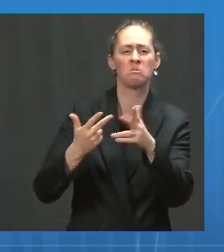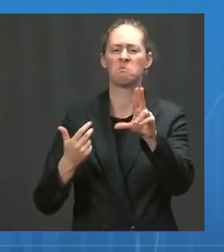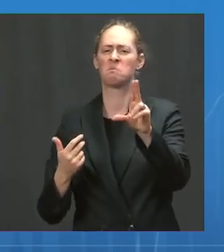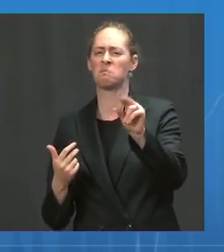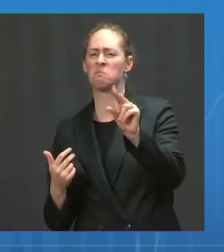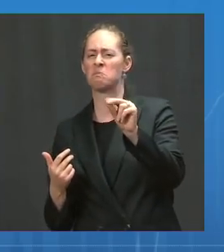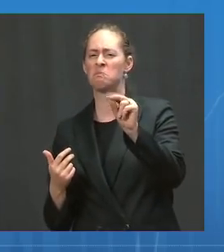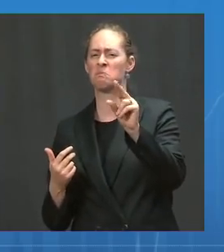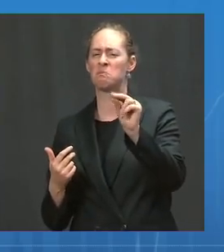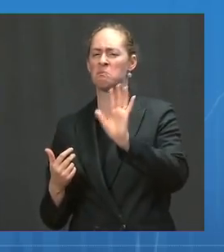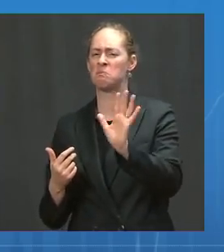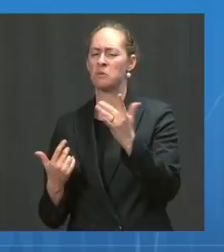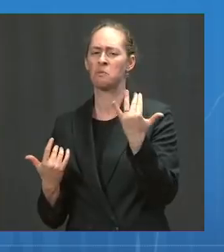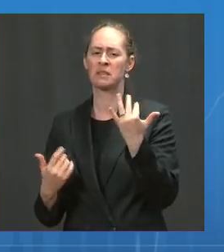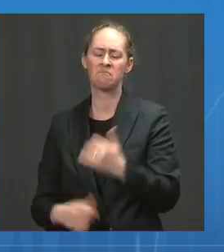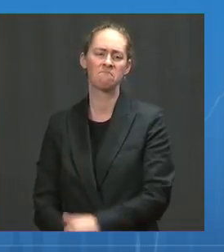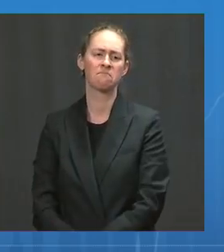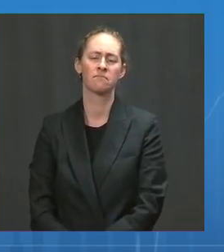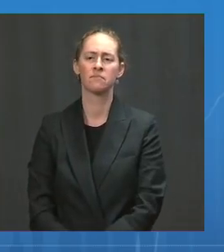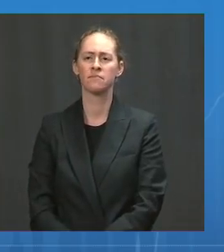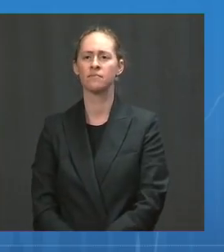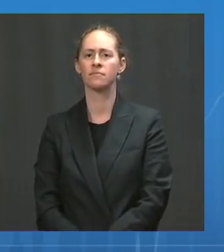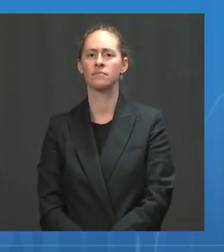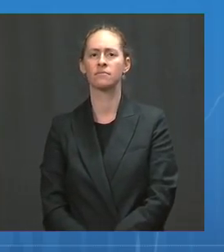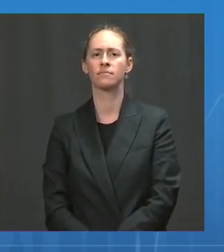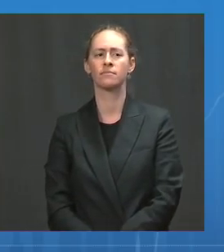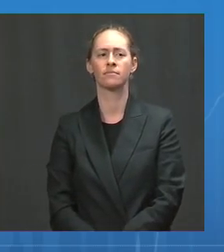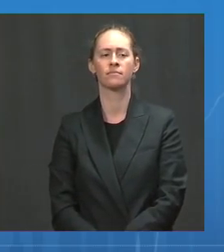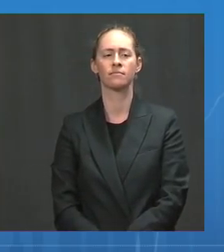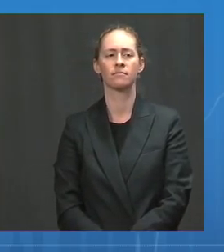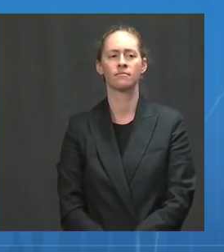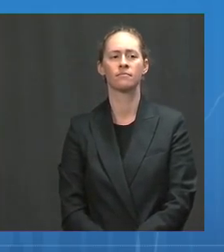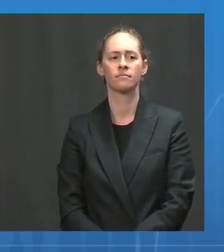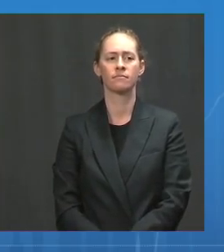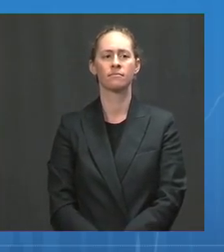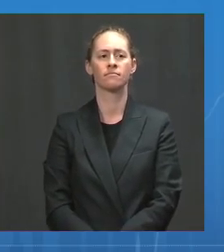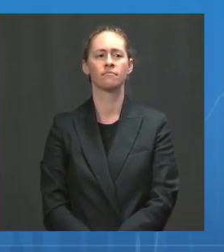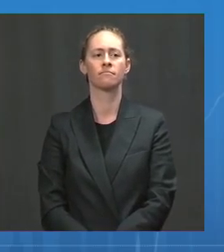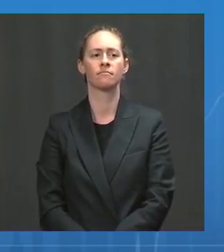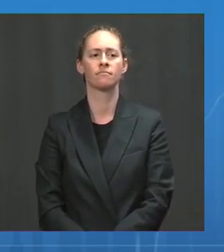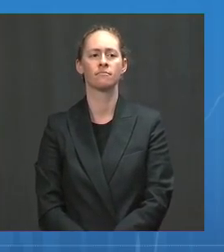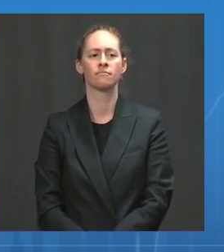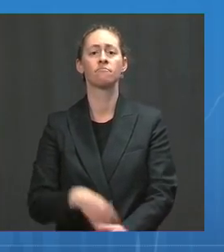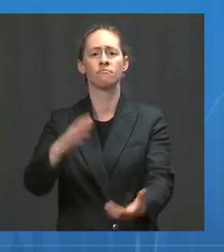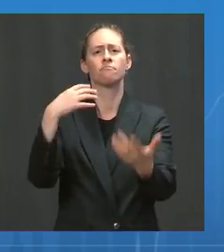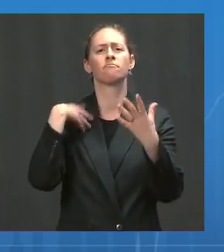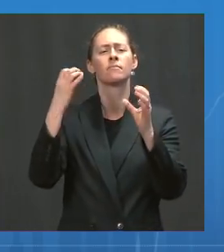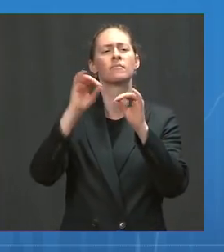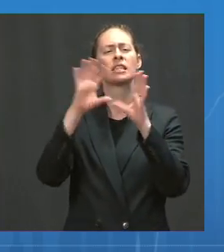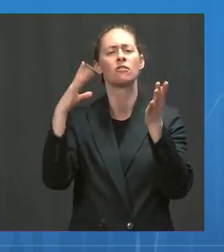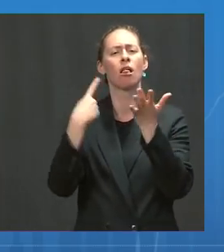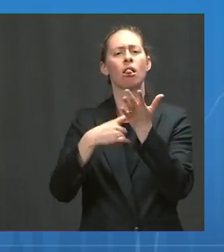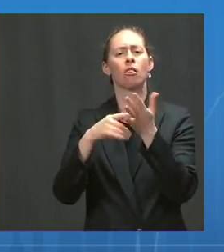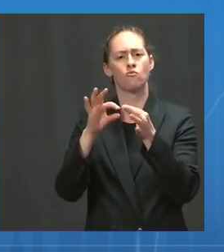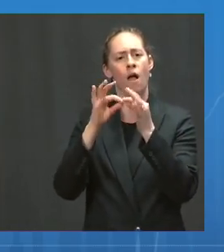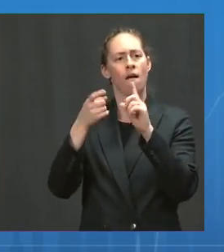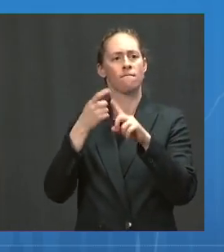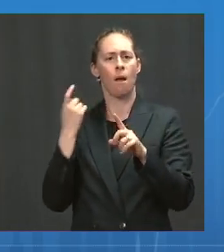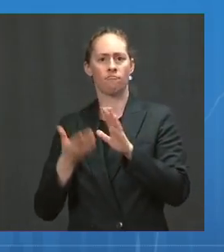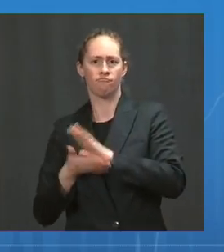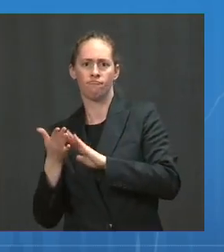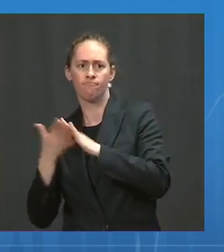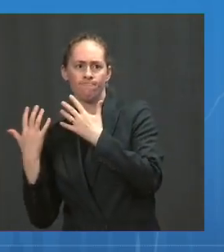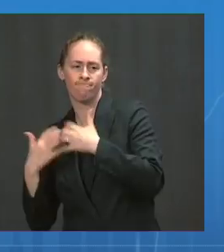Mr. I just want to also be very crystal clear from an operational perspective. We're prepared for every